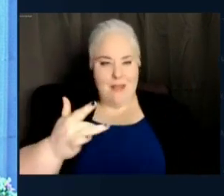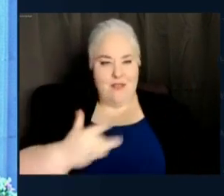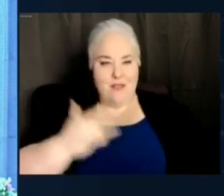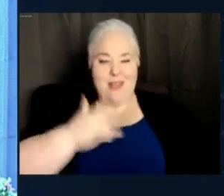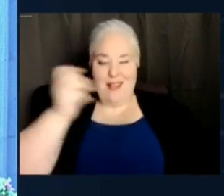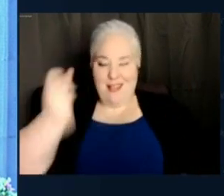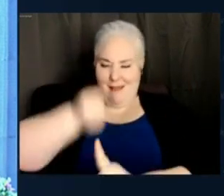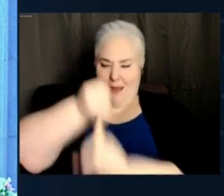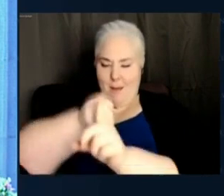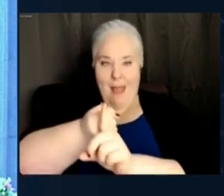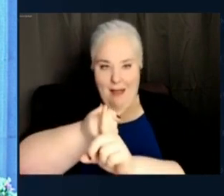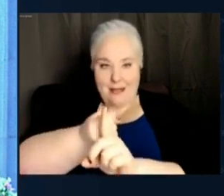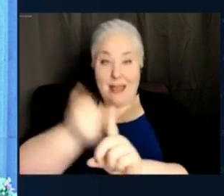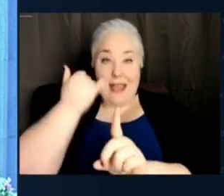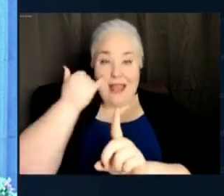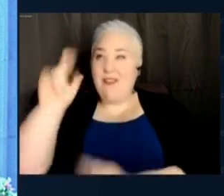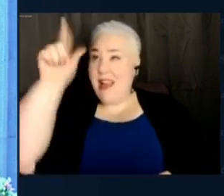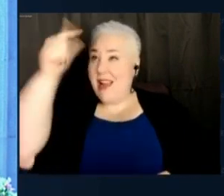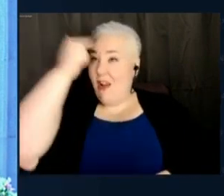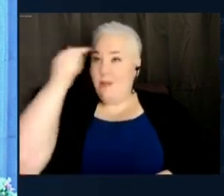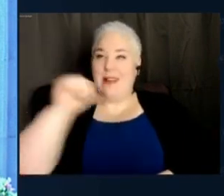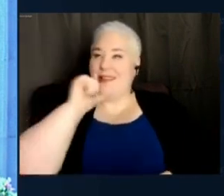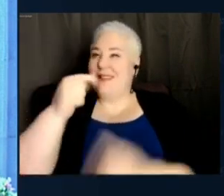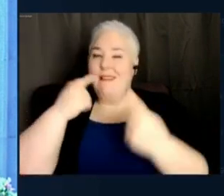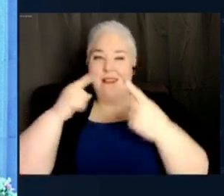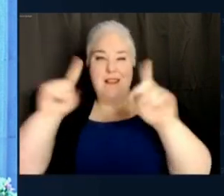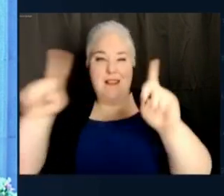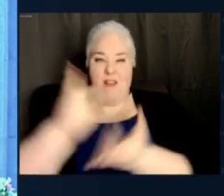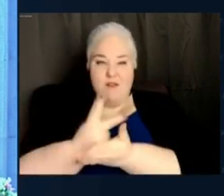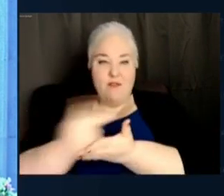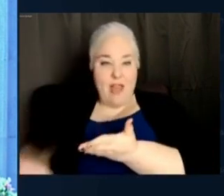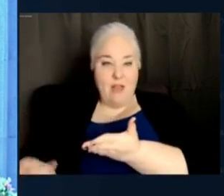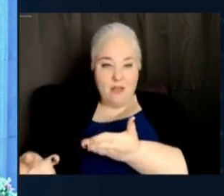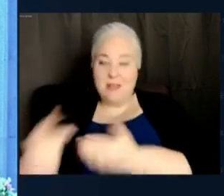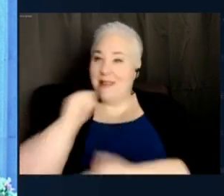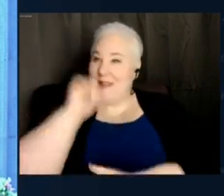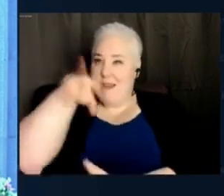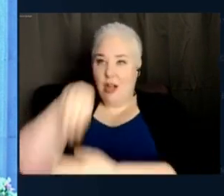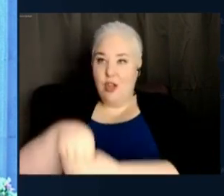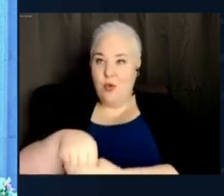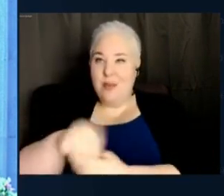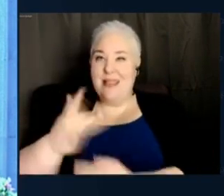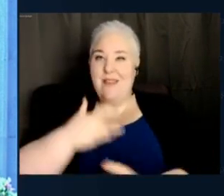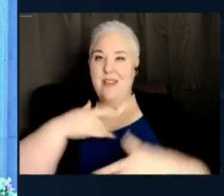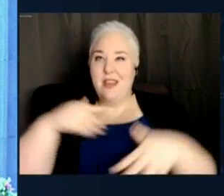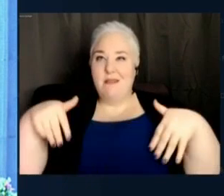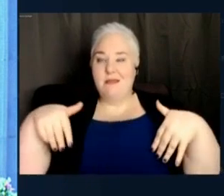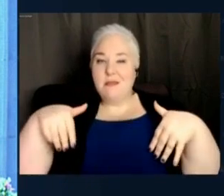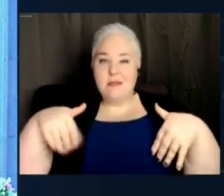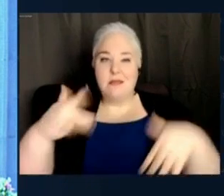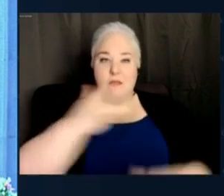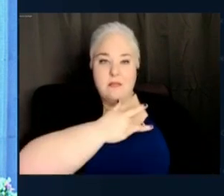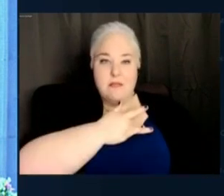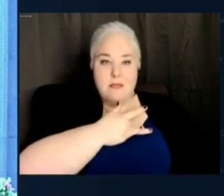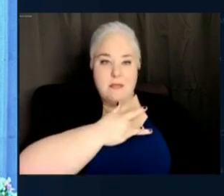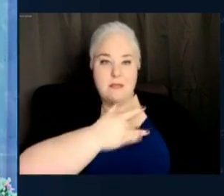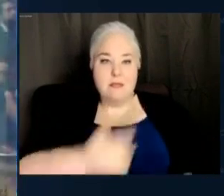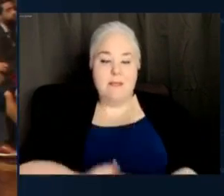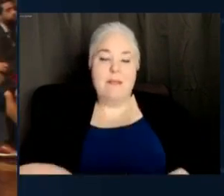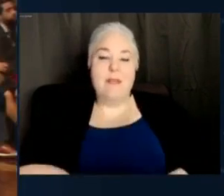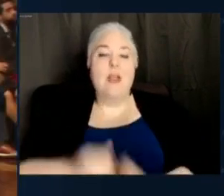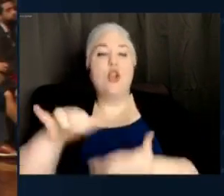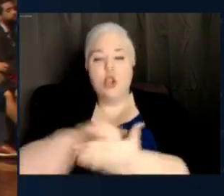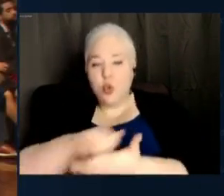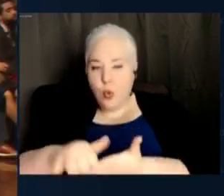government fails to be effective and inclusive. As I've said before, New York deserves a lieutenant